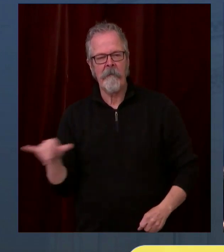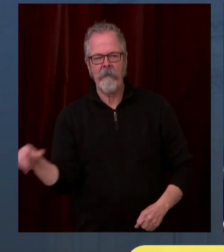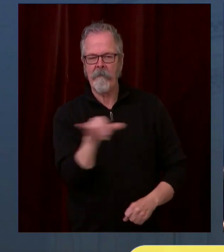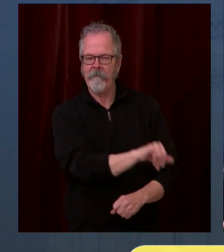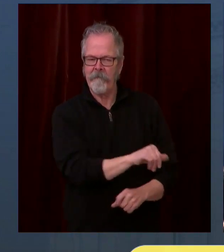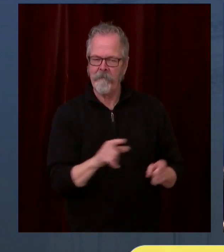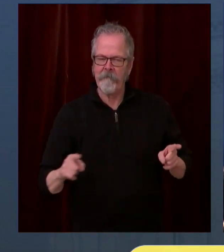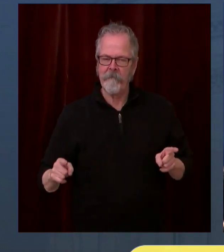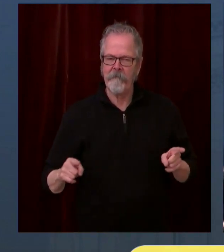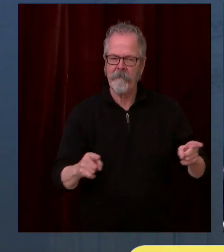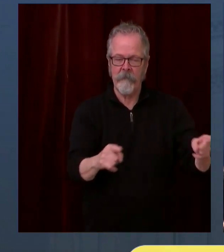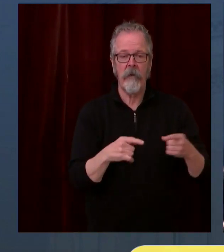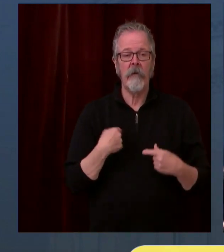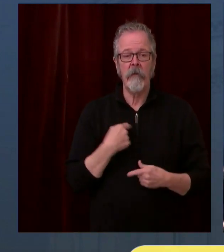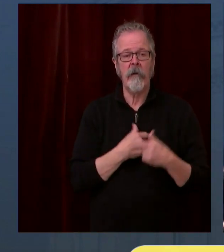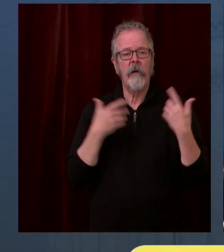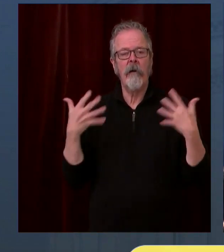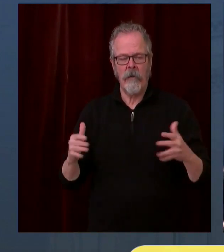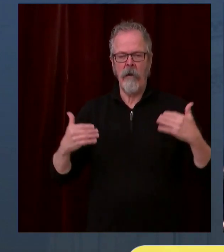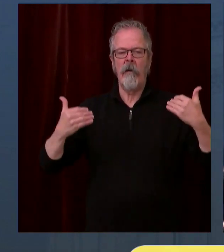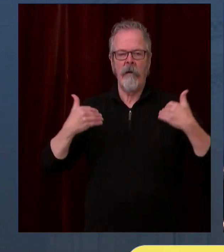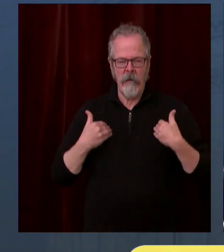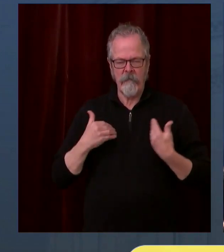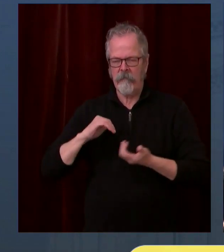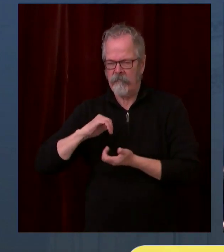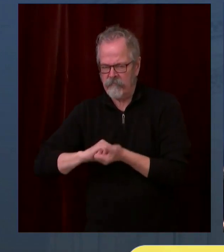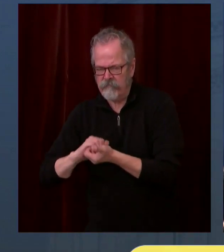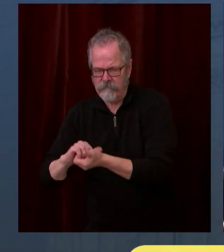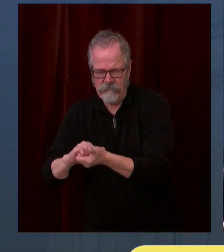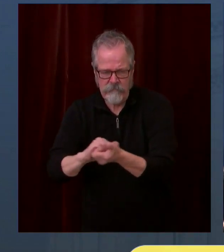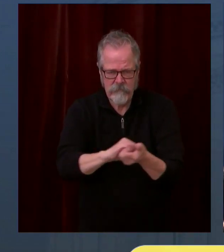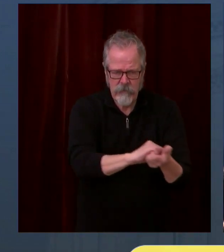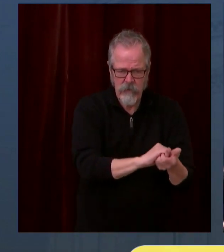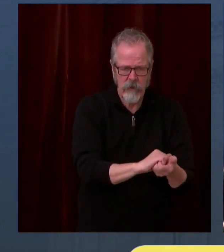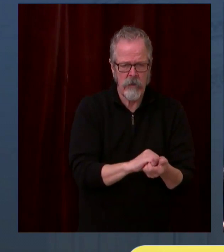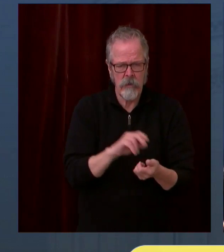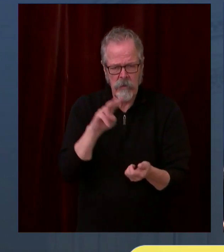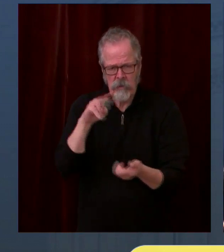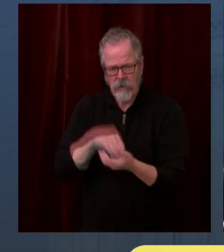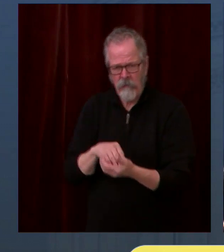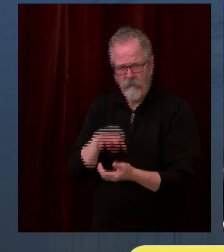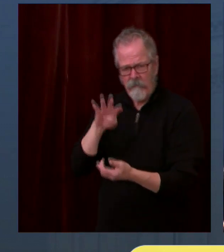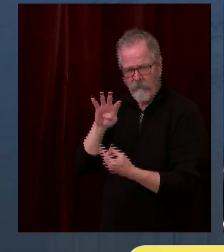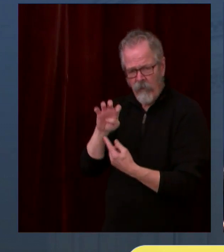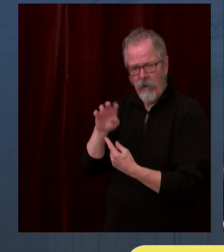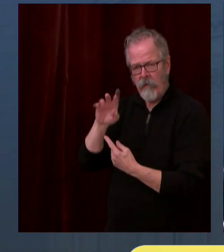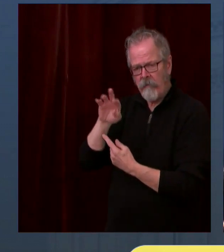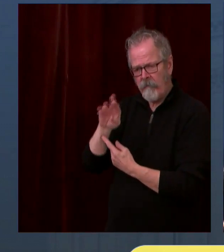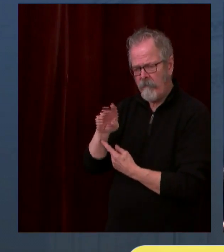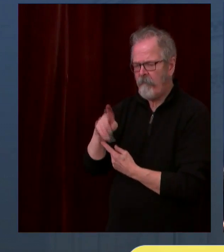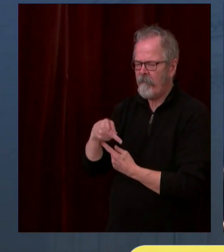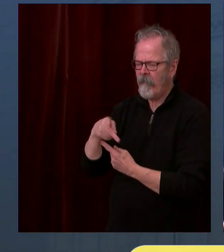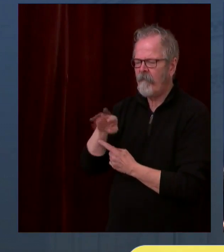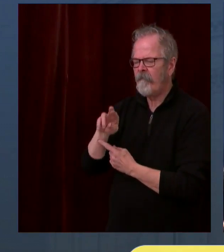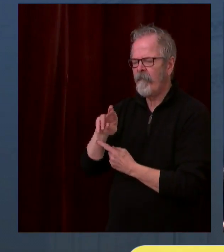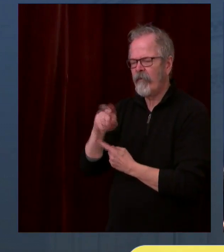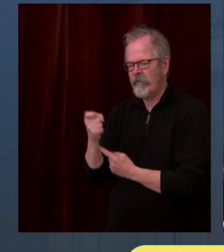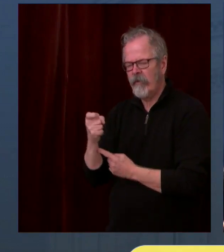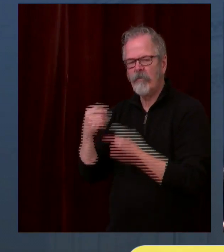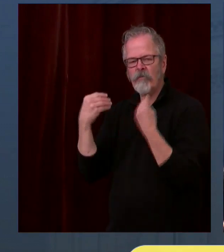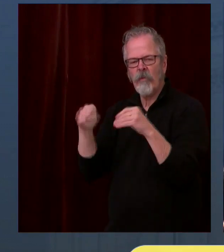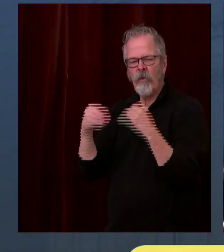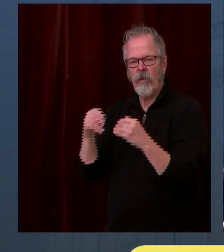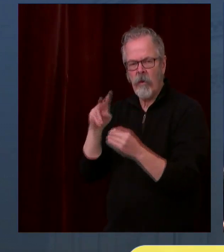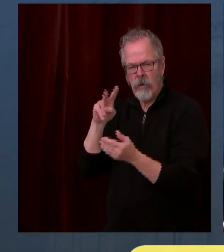of our larger pharmacies. Costco and Safeway are having considerable success. So with this number of people